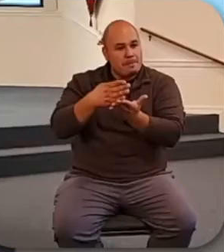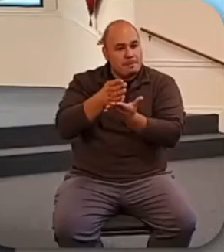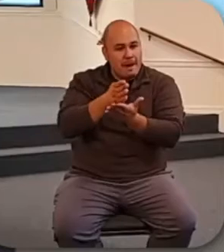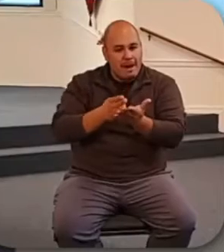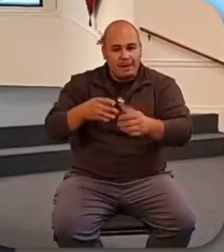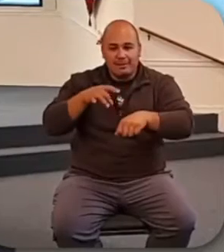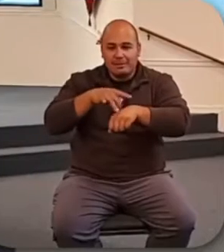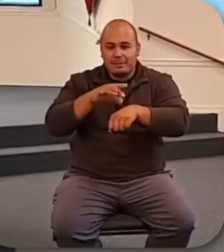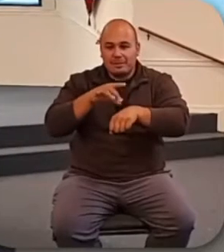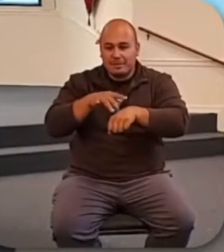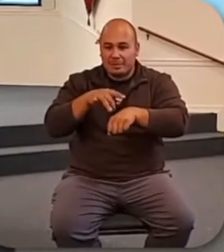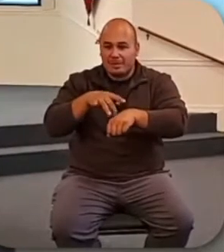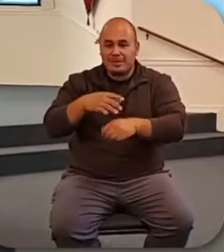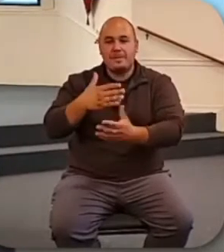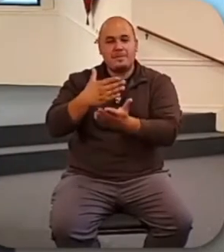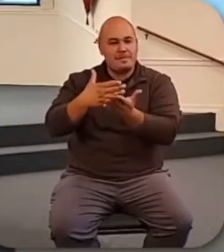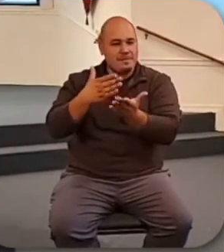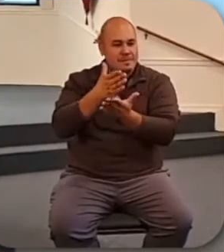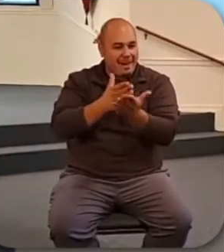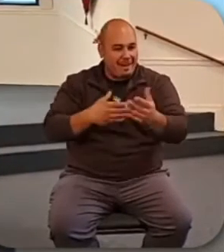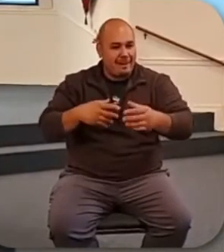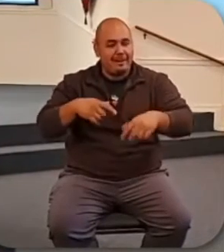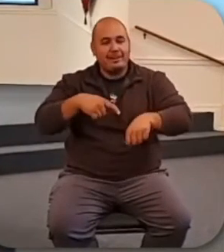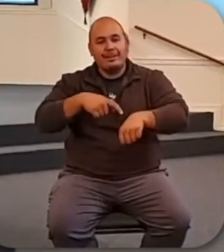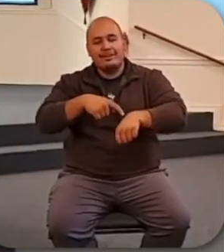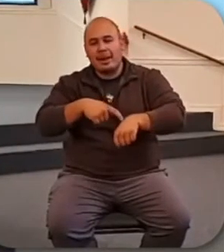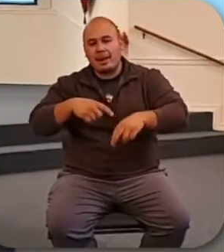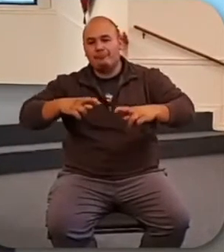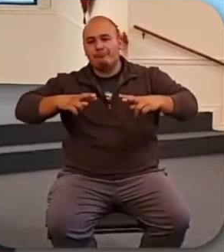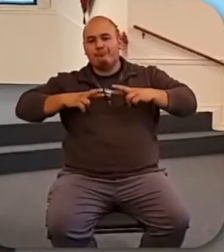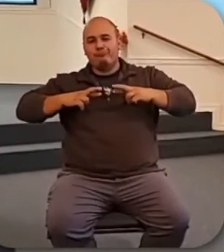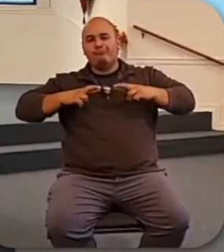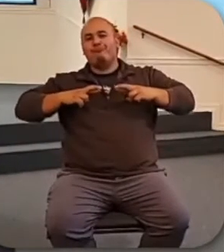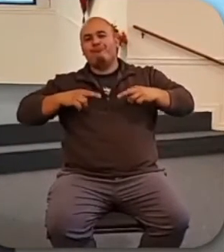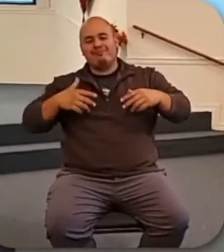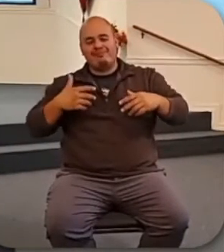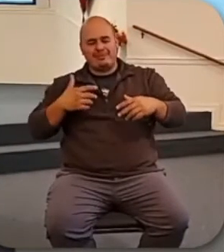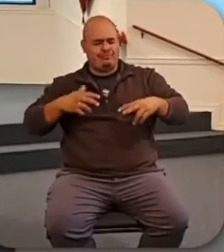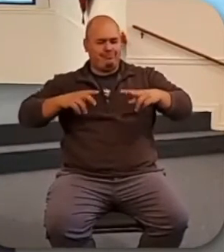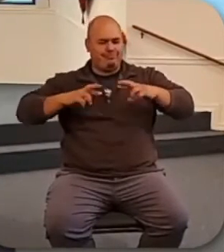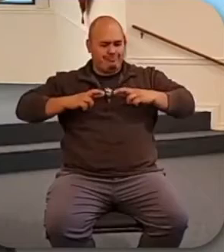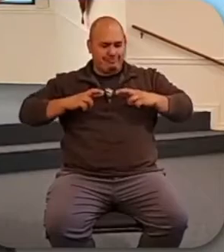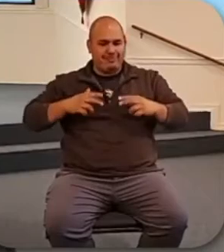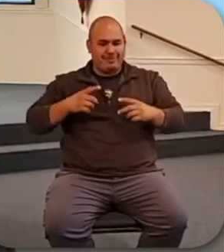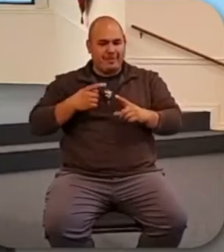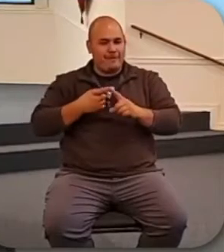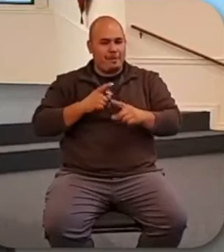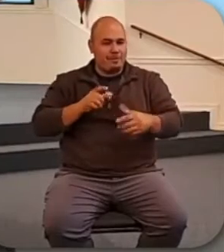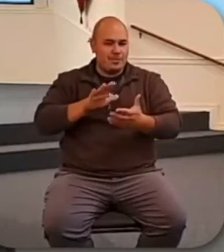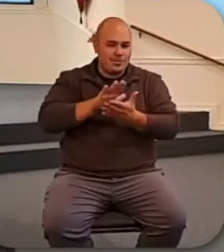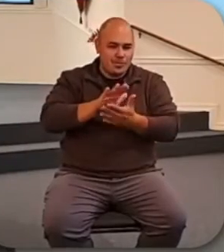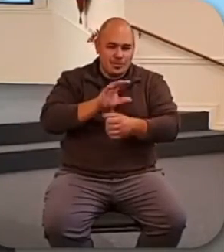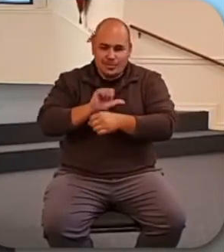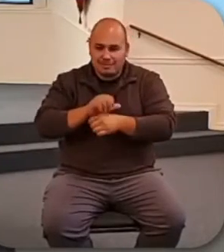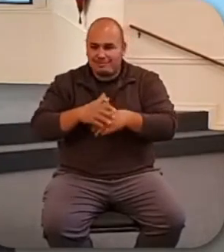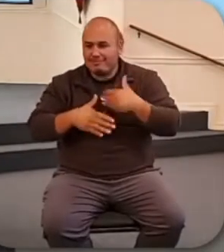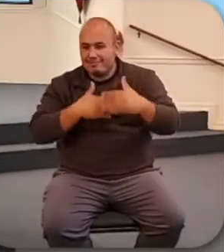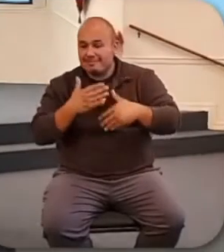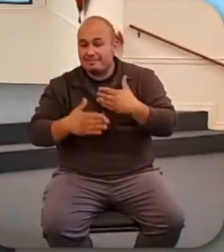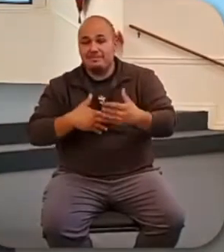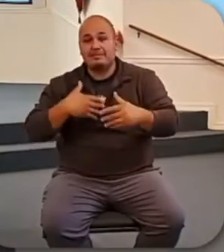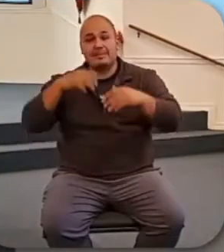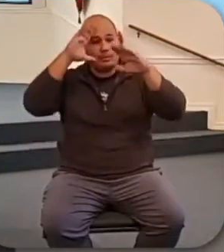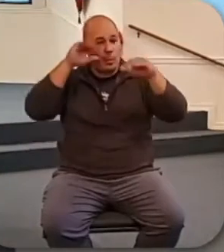time off from school and work, maybe time with family and friends. I hope you got to enjoy at least one of those